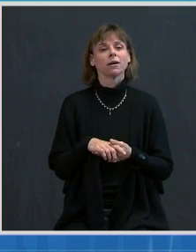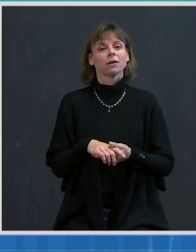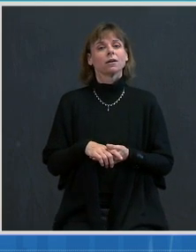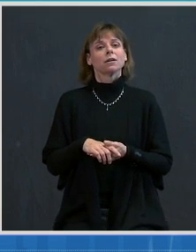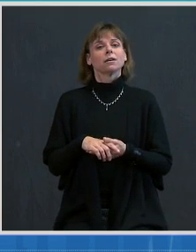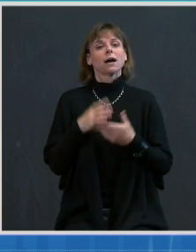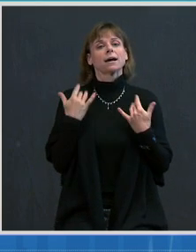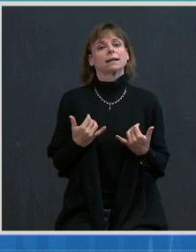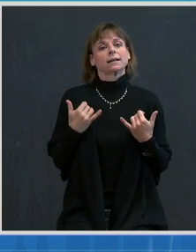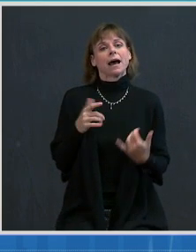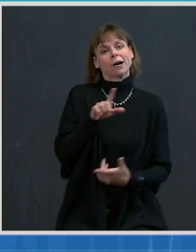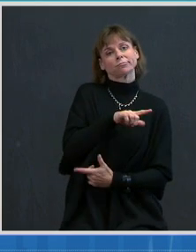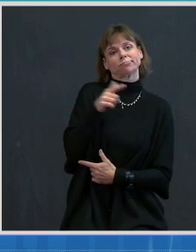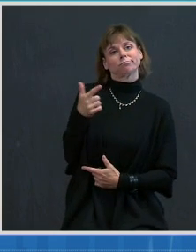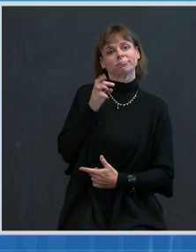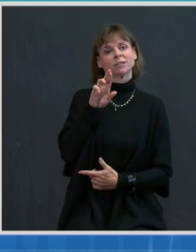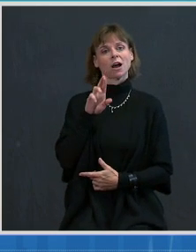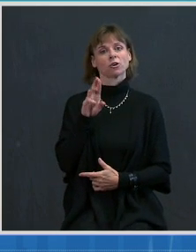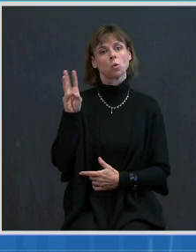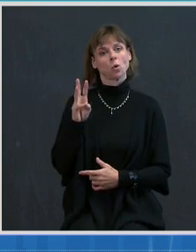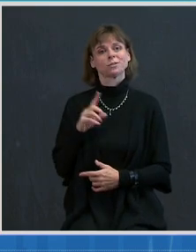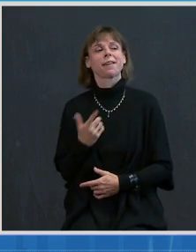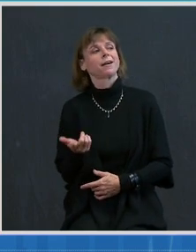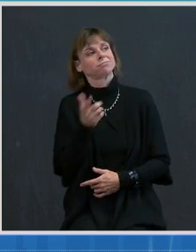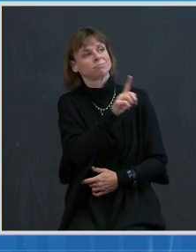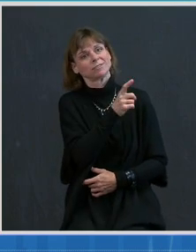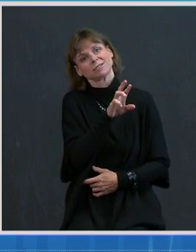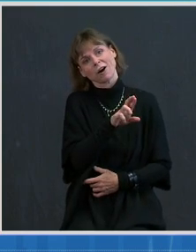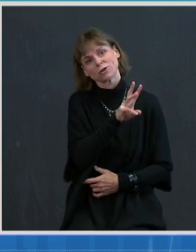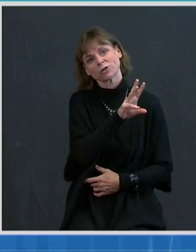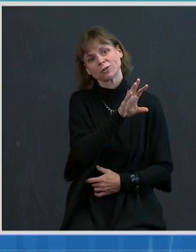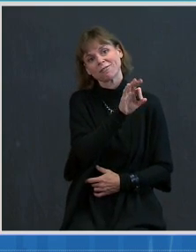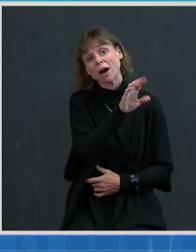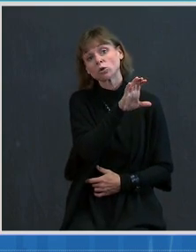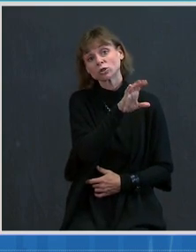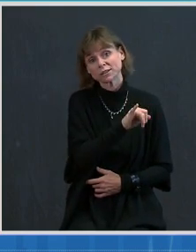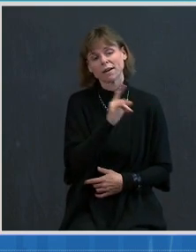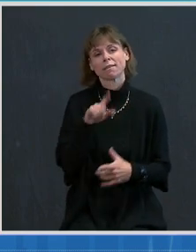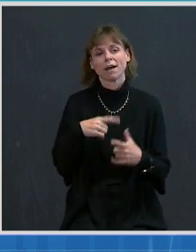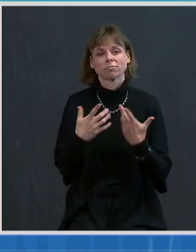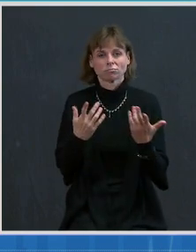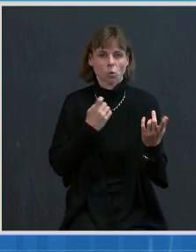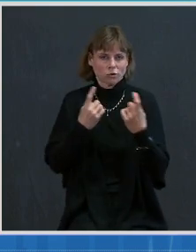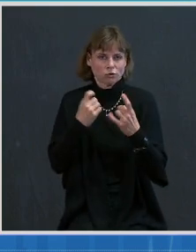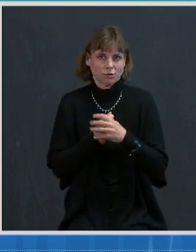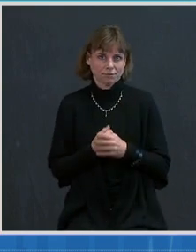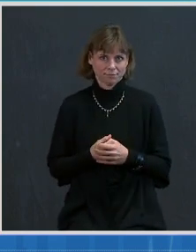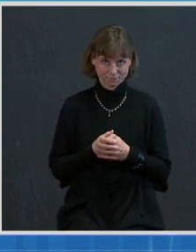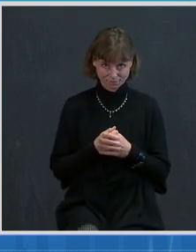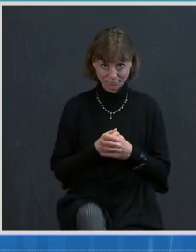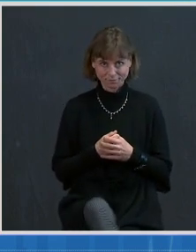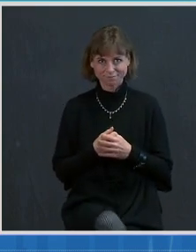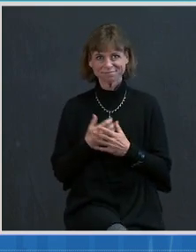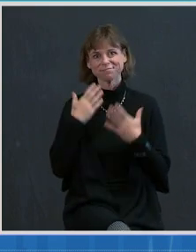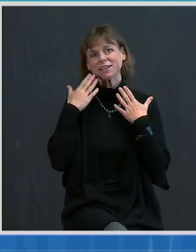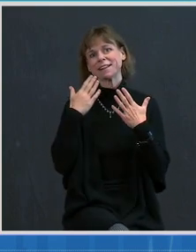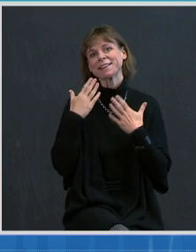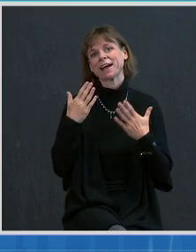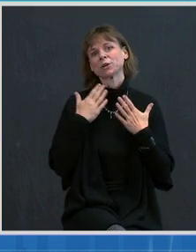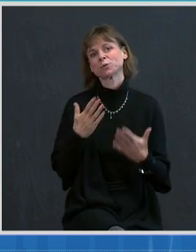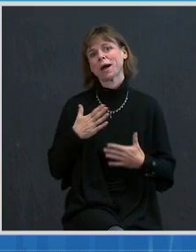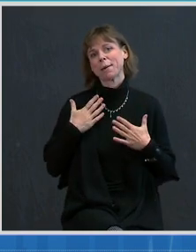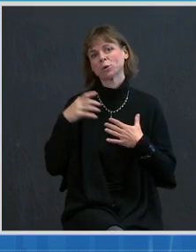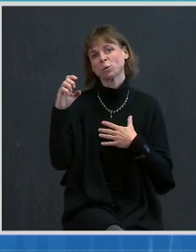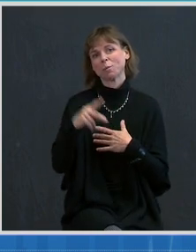to Dr. Walensky and then to Dr. Fauci, and then we'll take your questions. Thank you, Andy. I'm glad to be back with you all today.